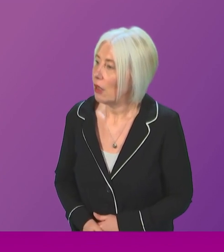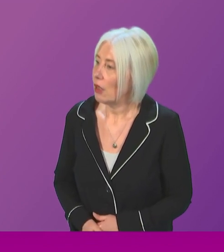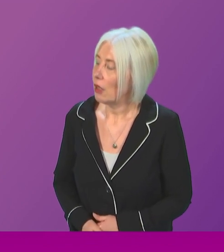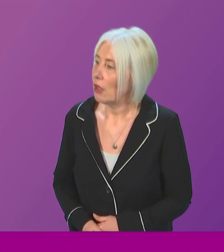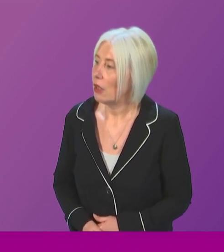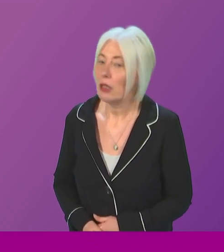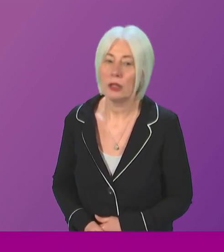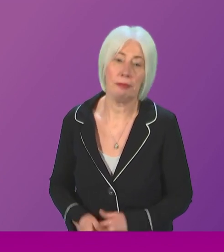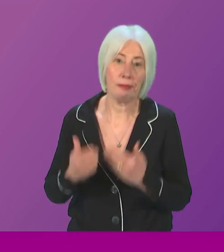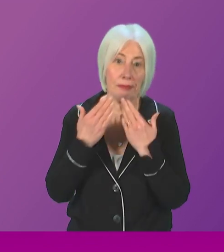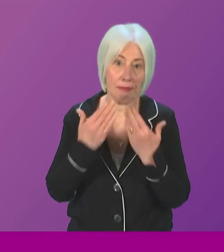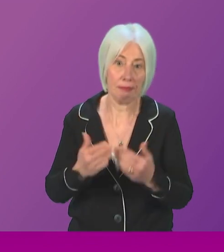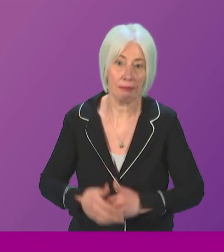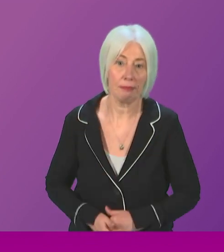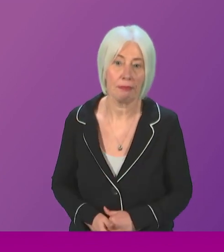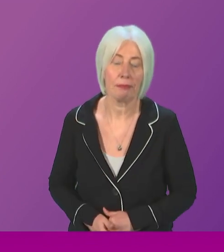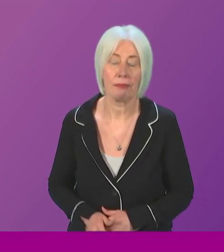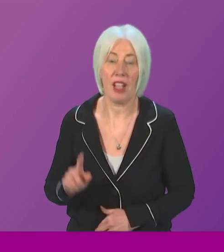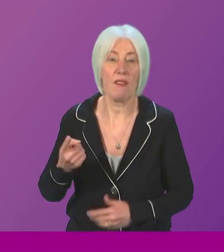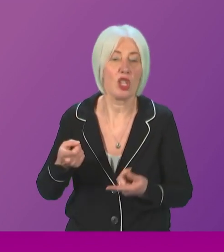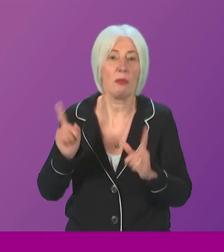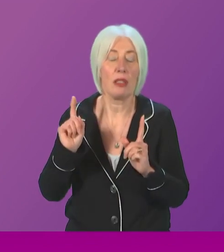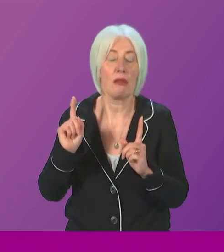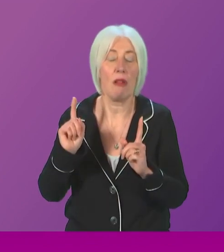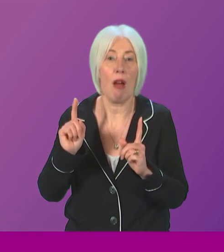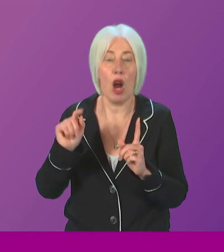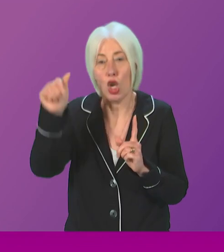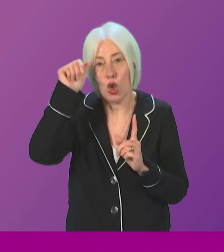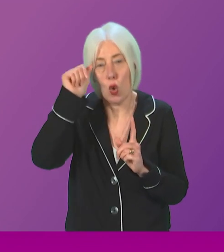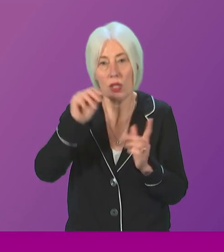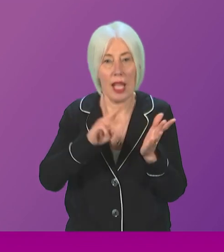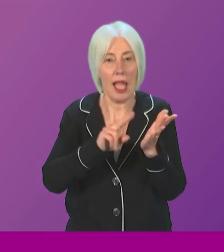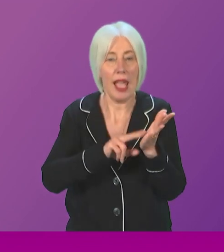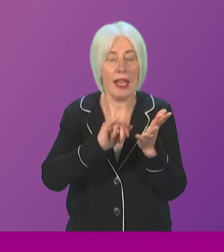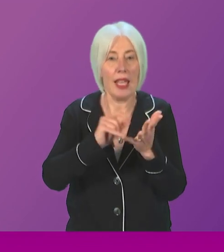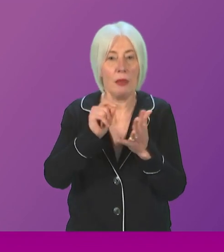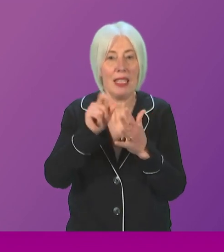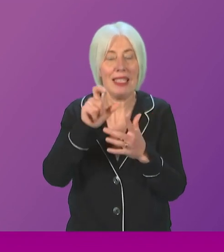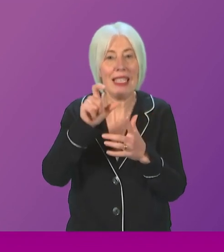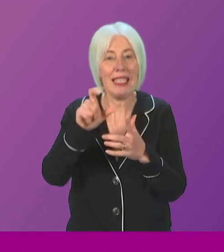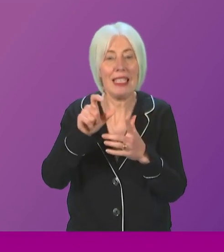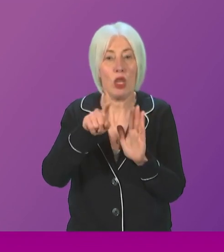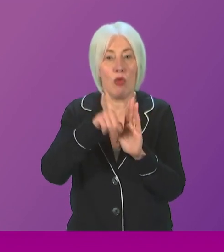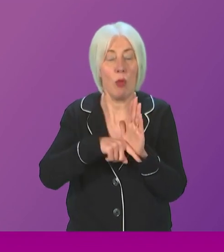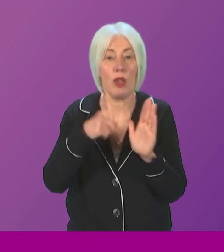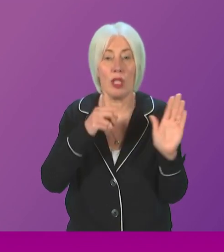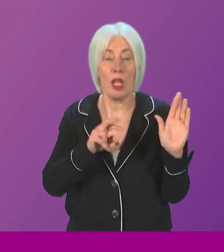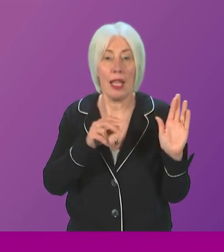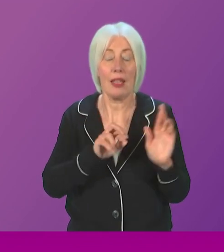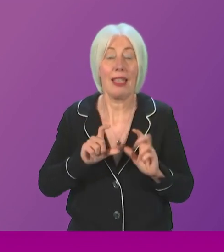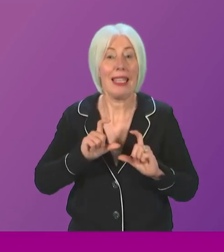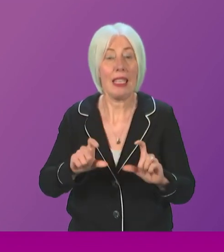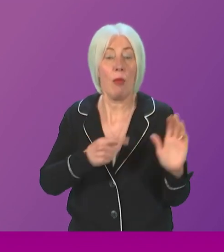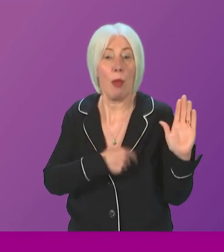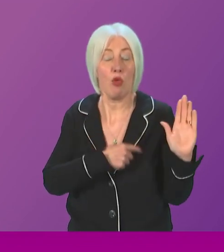Thank you, Presiding Officer. The First Minister will be aware of the NSPCC Scotland report, keeping the promise to infants zero